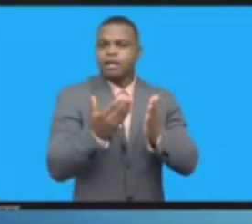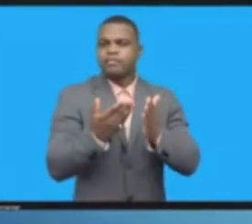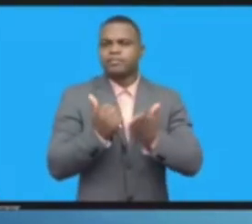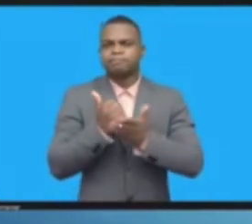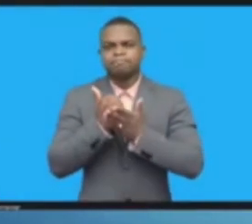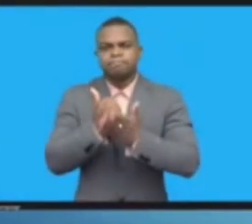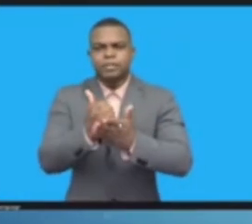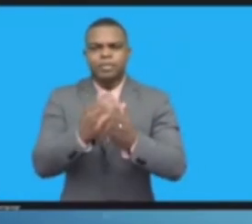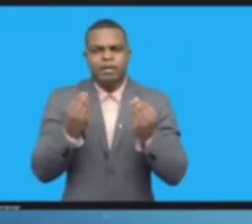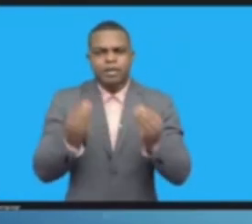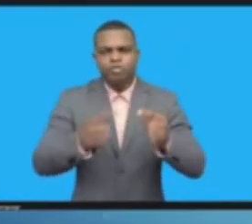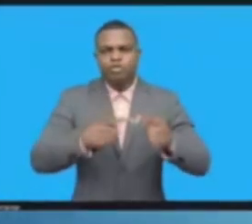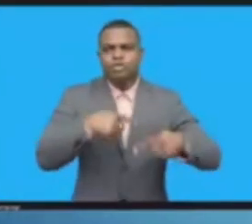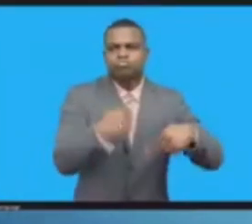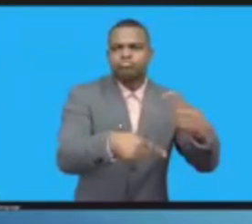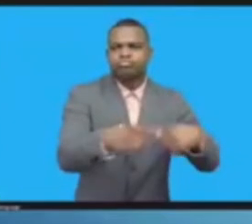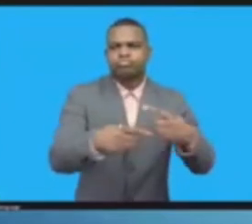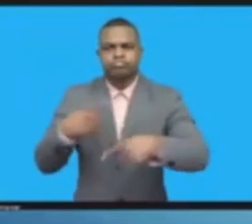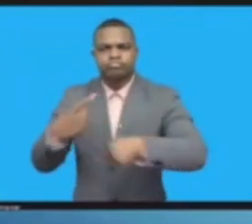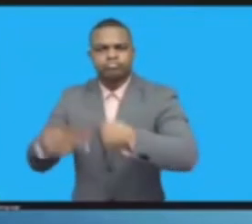ICANN and from our technical partners.